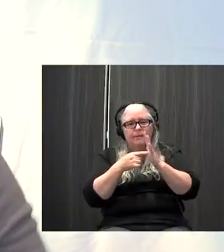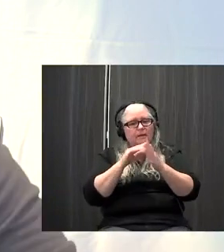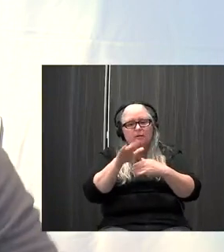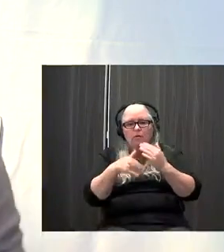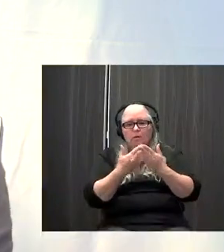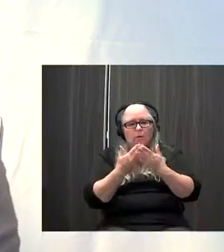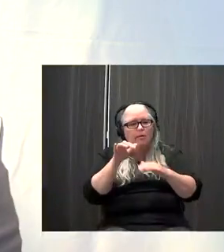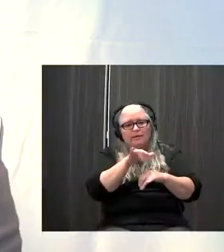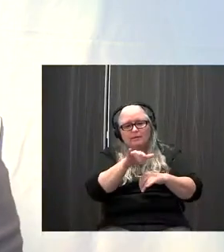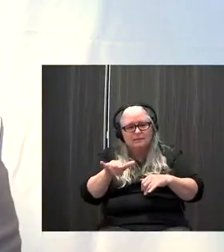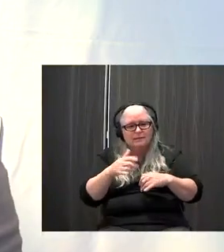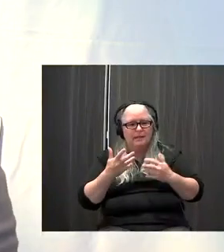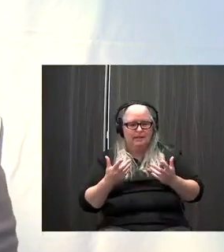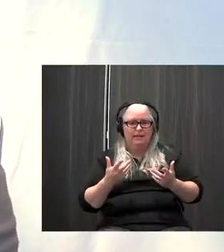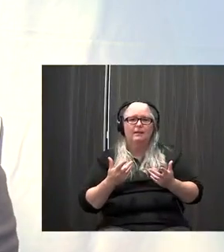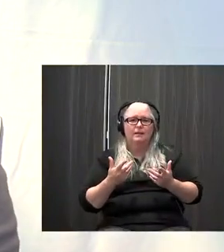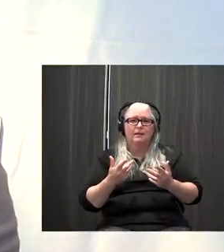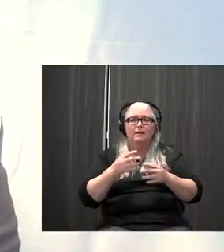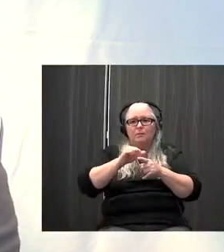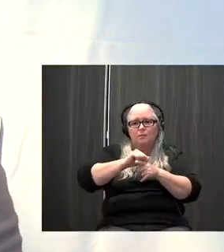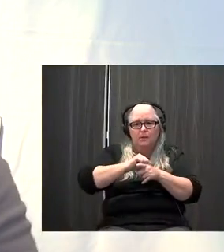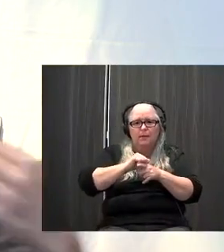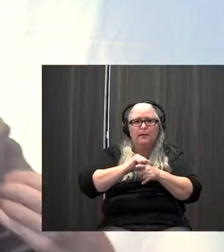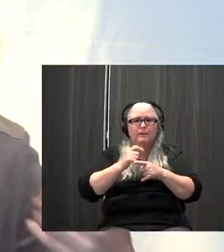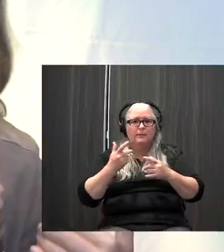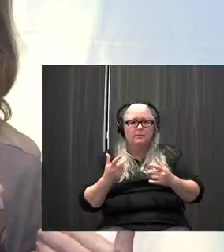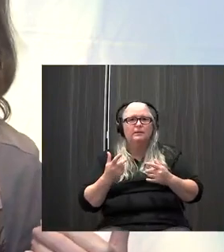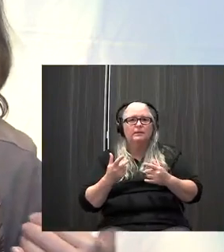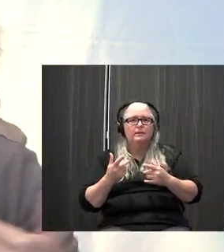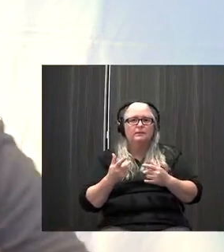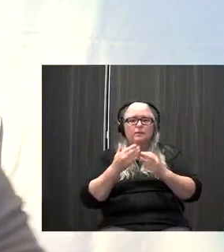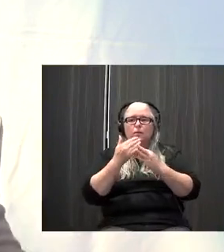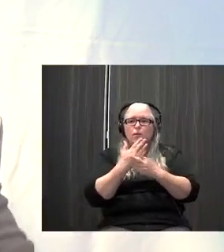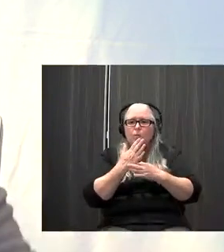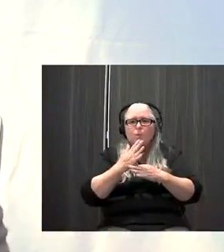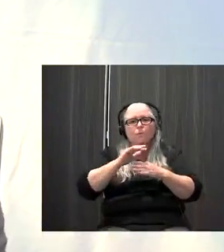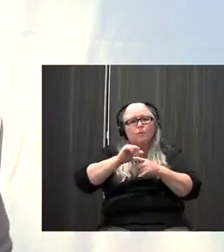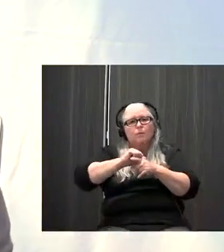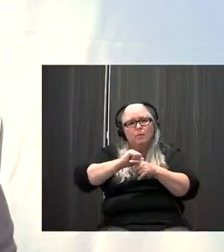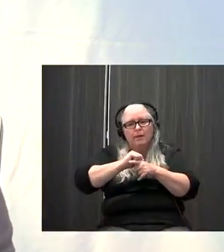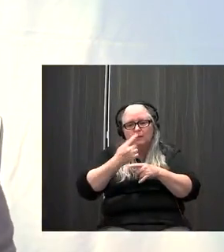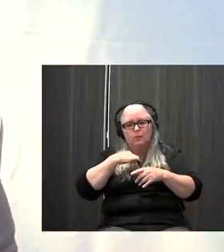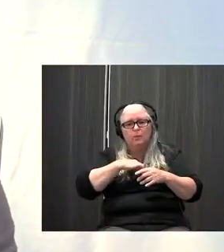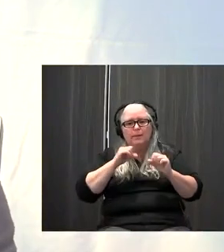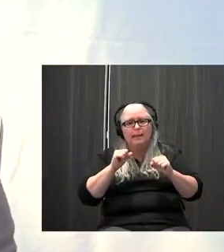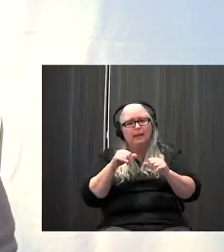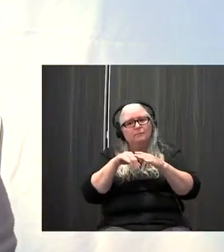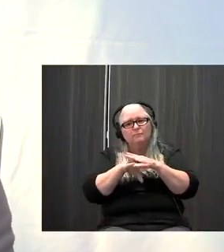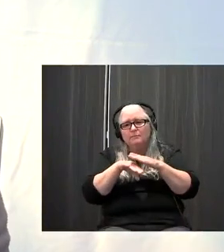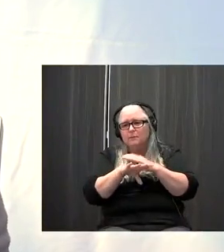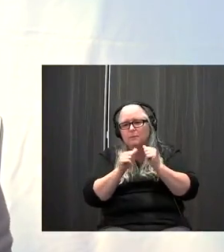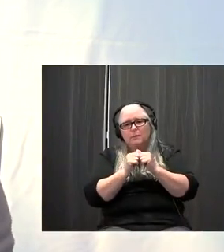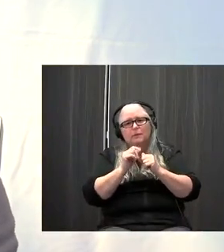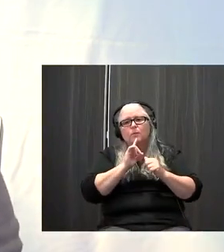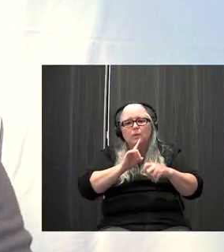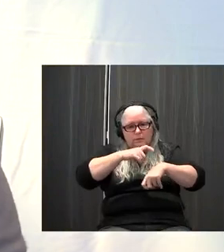place. The more we increase our capacity for present moment awareness through some of these practices, the more we can access them in real time when we